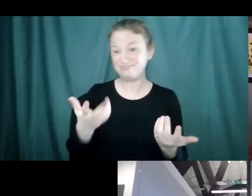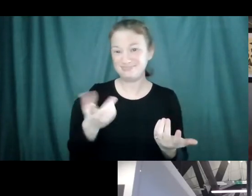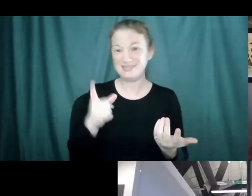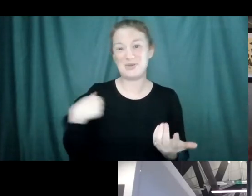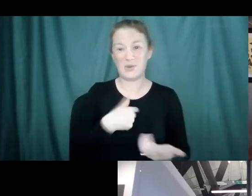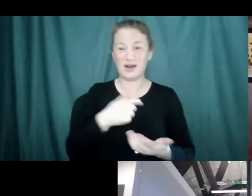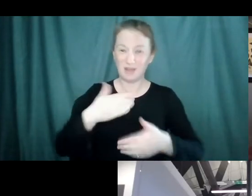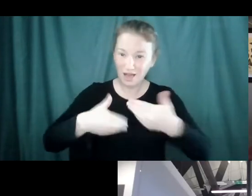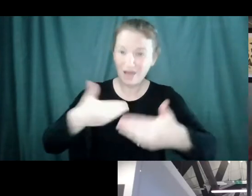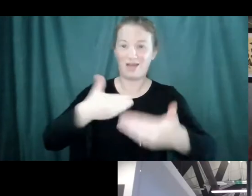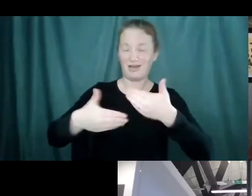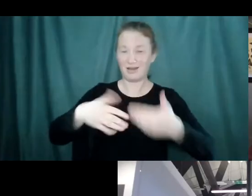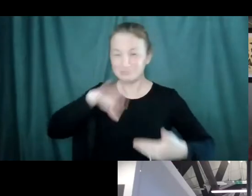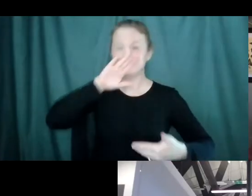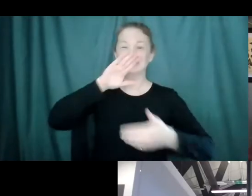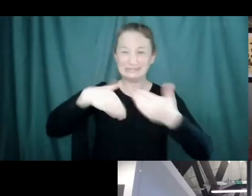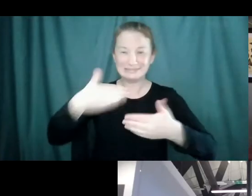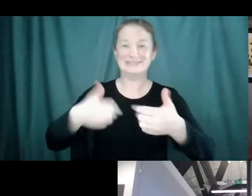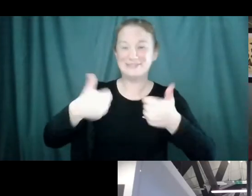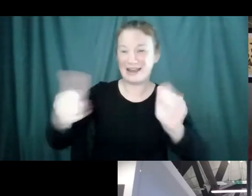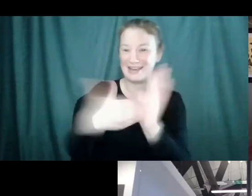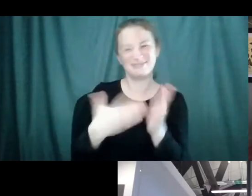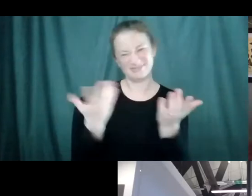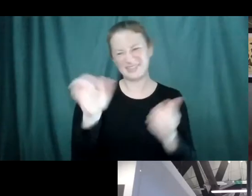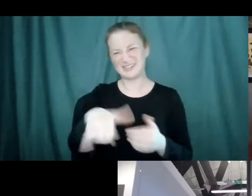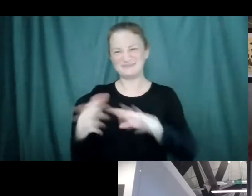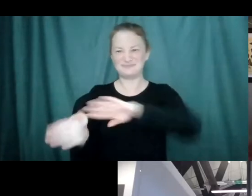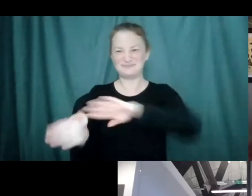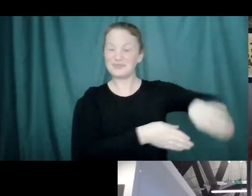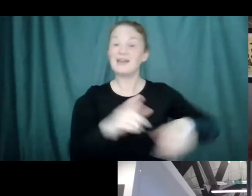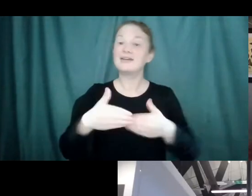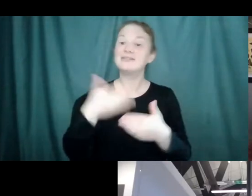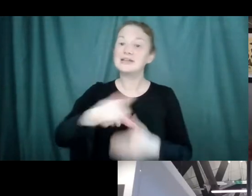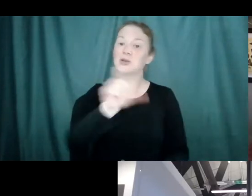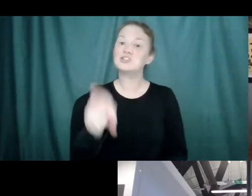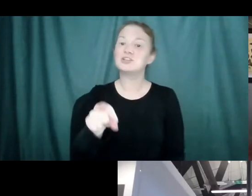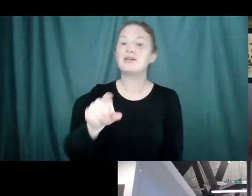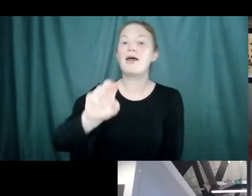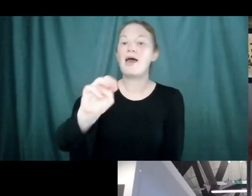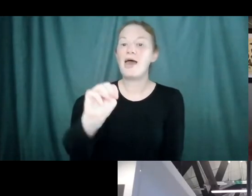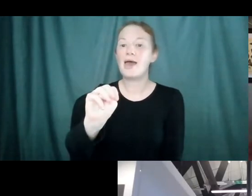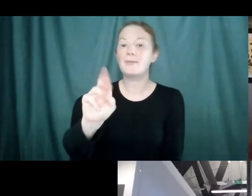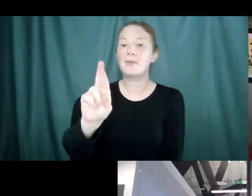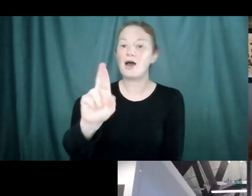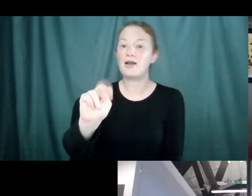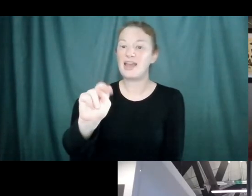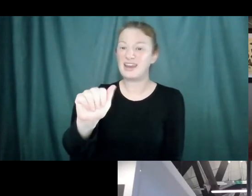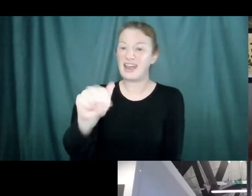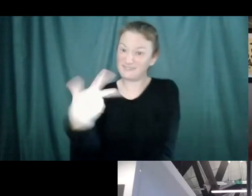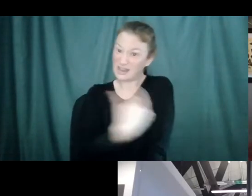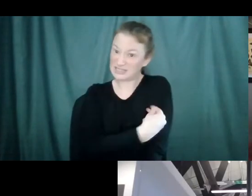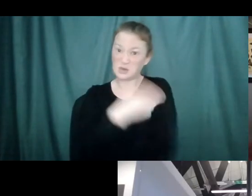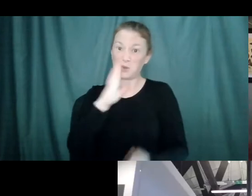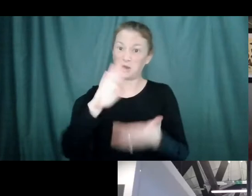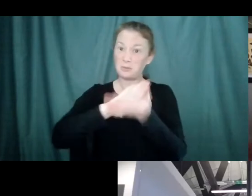Okay. The next question is from Josie. Will MRNA vaccines become the dominant vaccine type